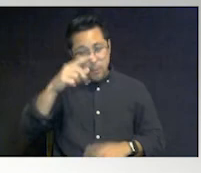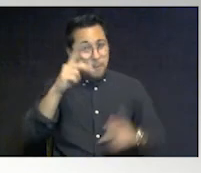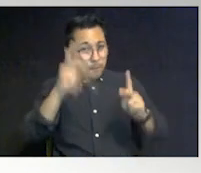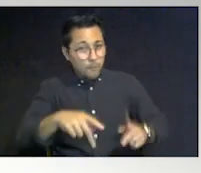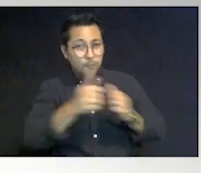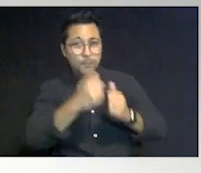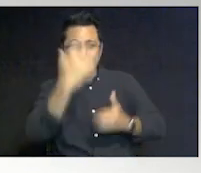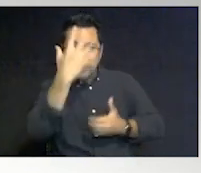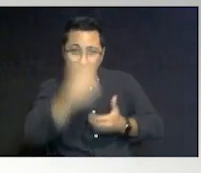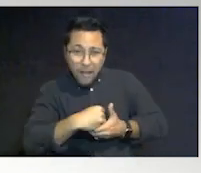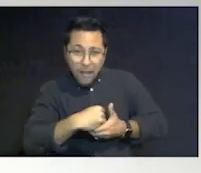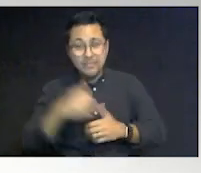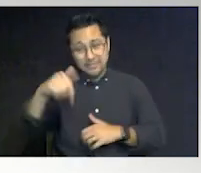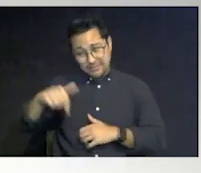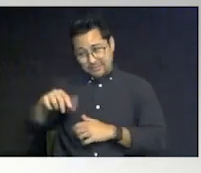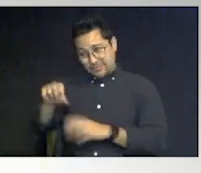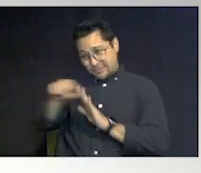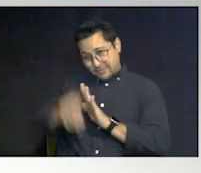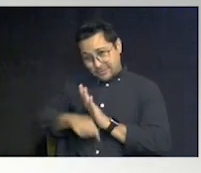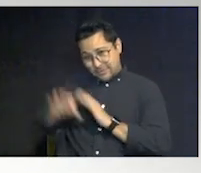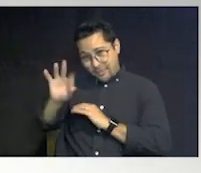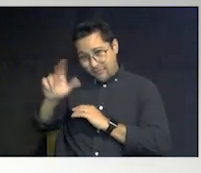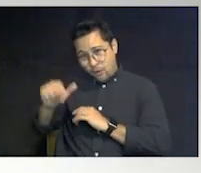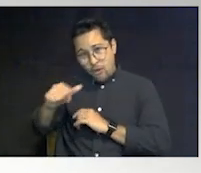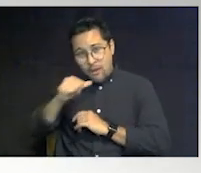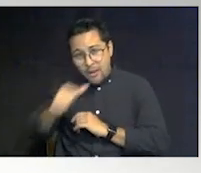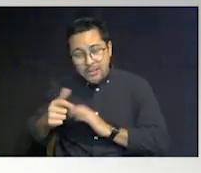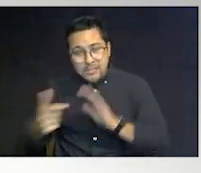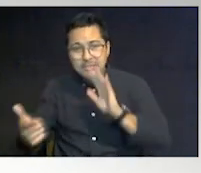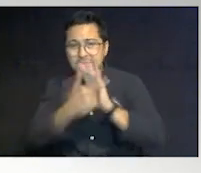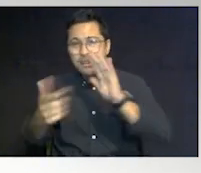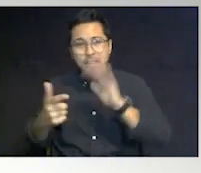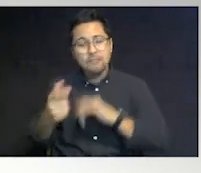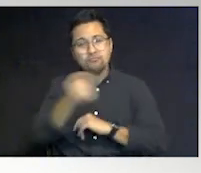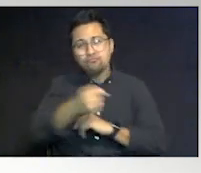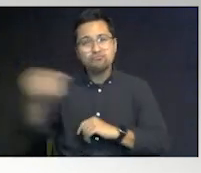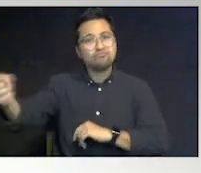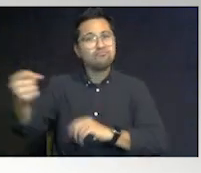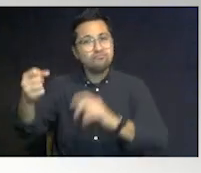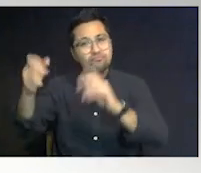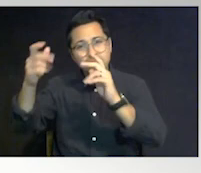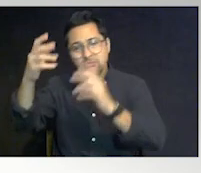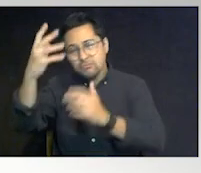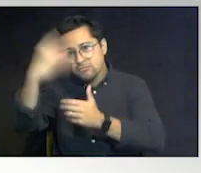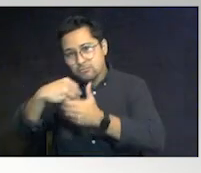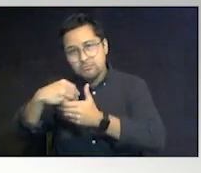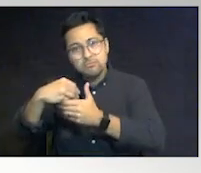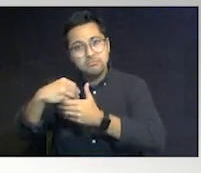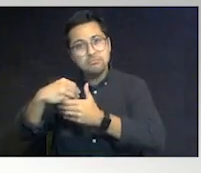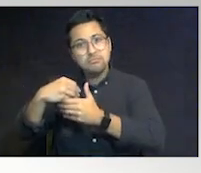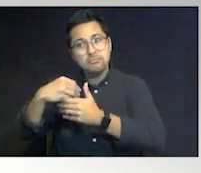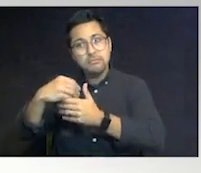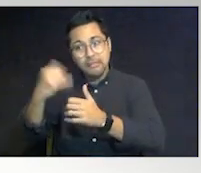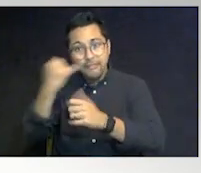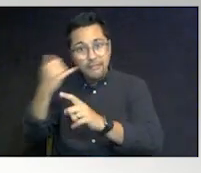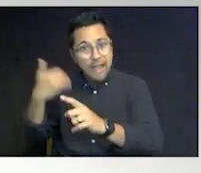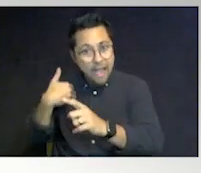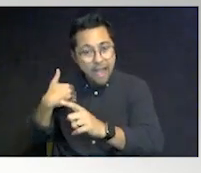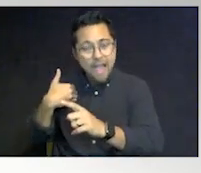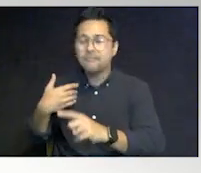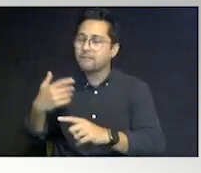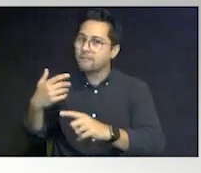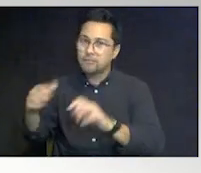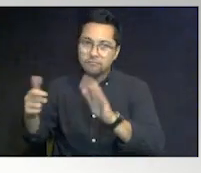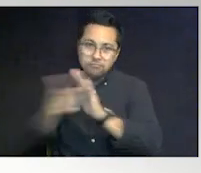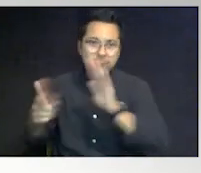autism in the state of Florida, it is illegal to Baker Act a child with autism per state statute. It has to